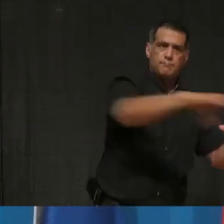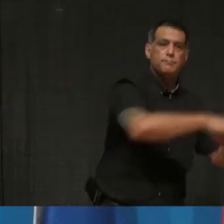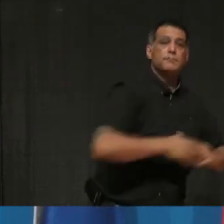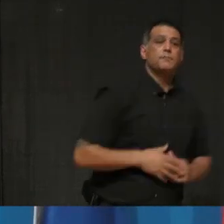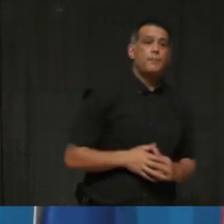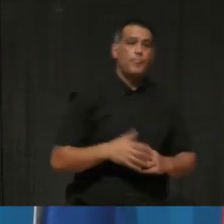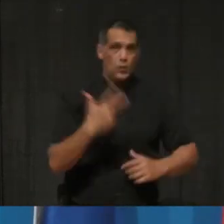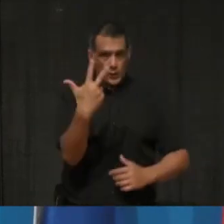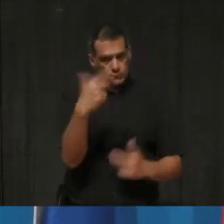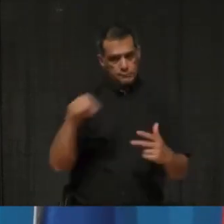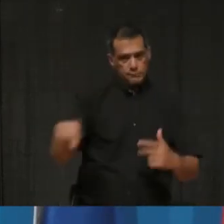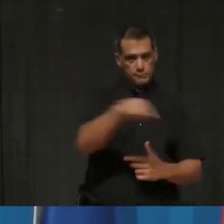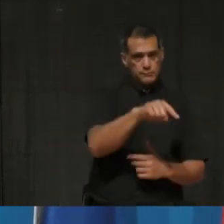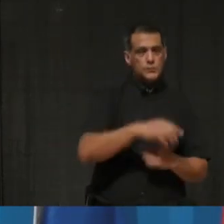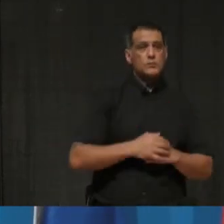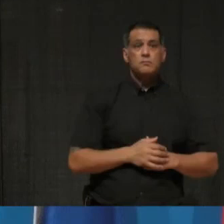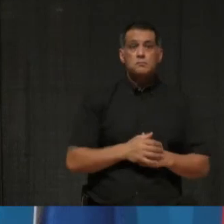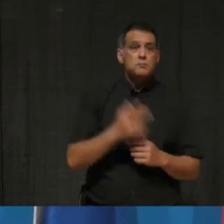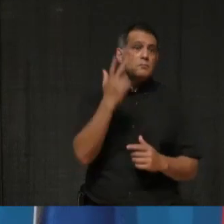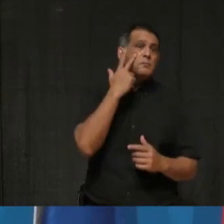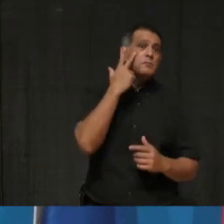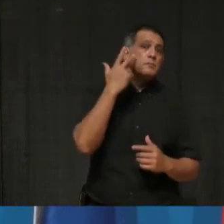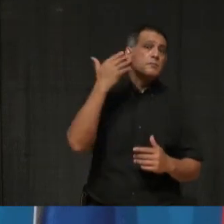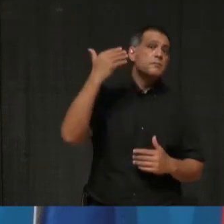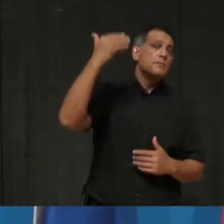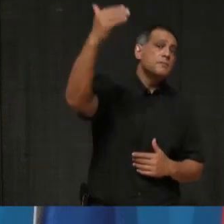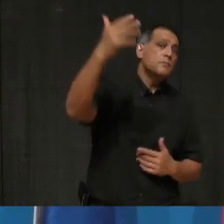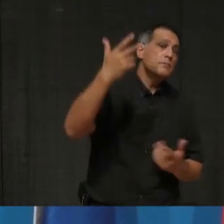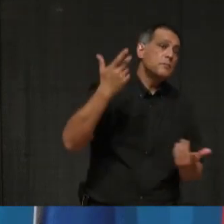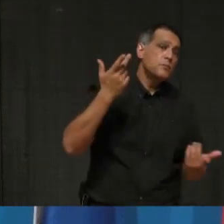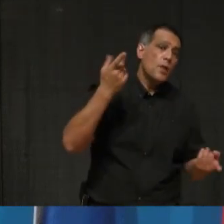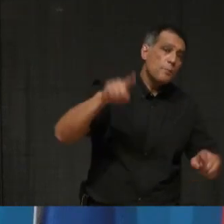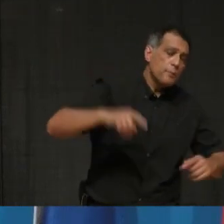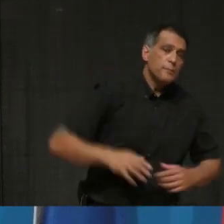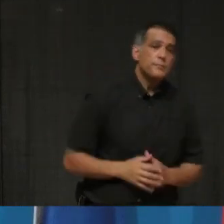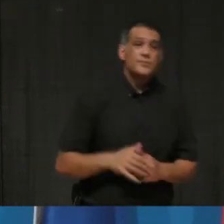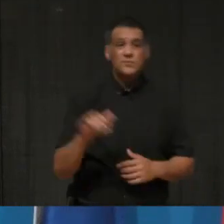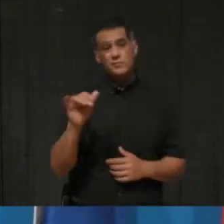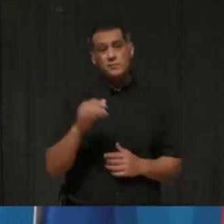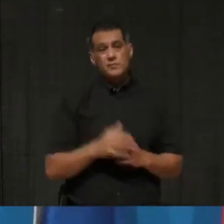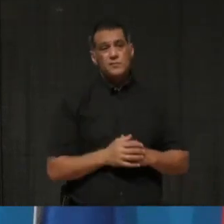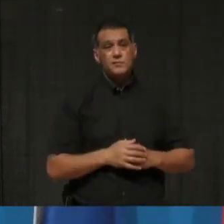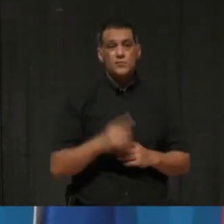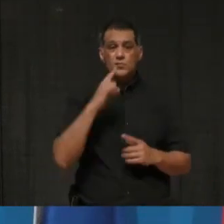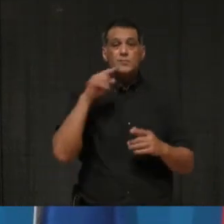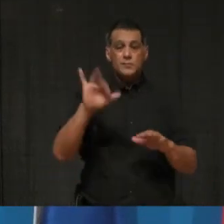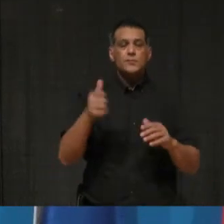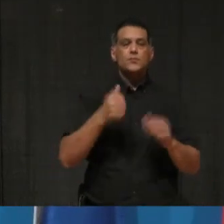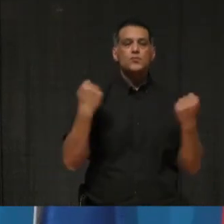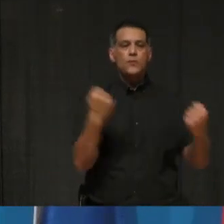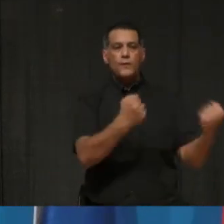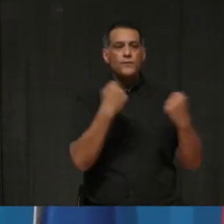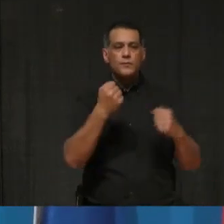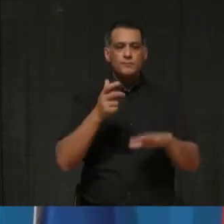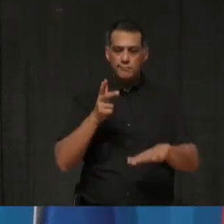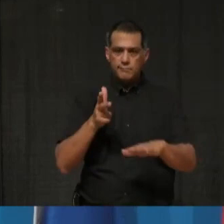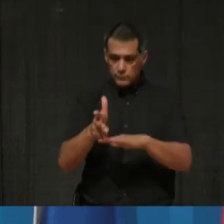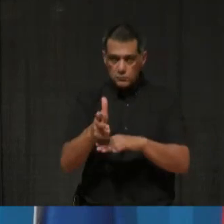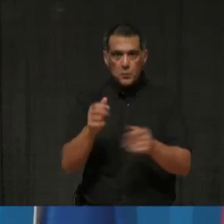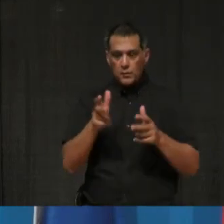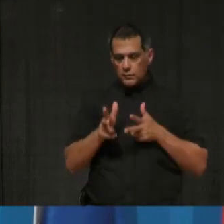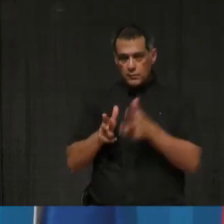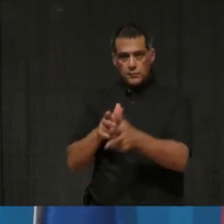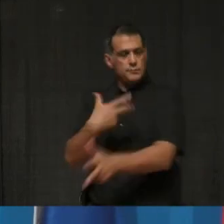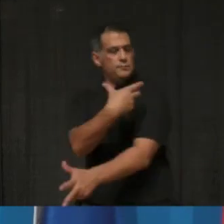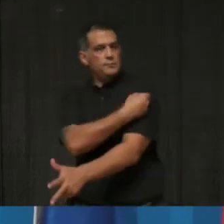be three, and we'll certainly see where we go from there, as well as distributing through mobile, uh, on-site, um, primary care and pharmacy channels.